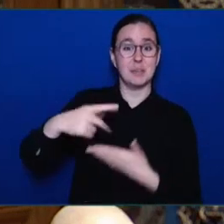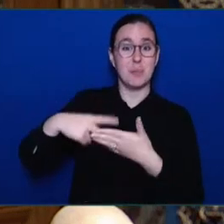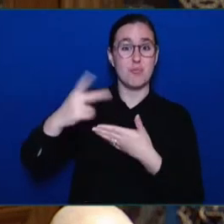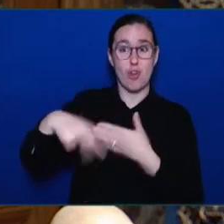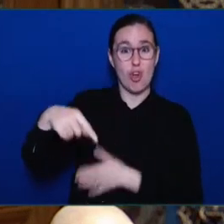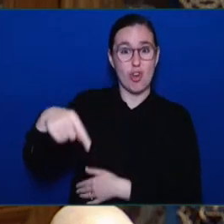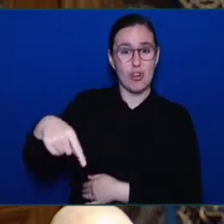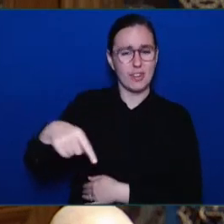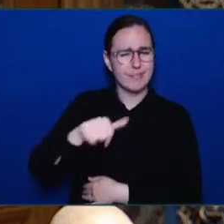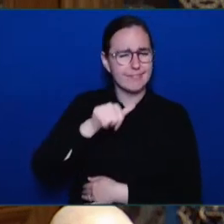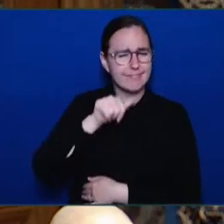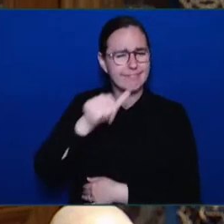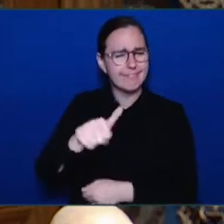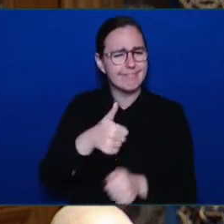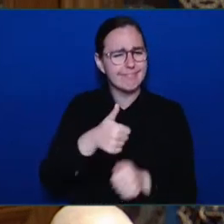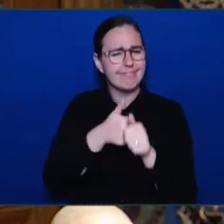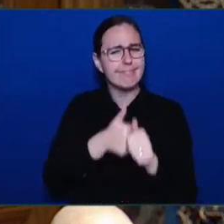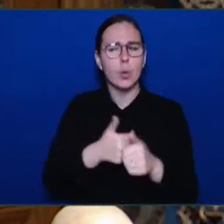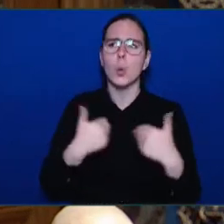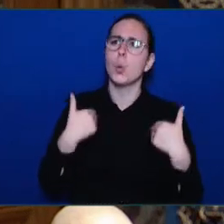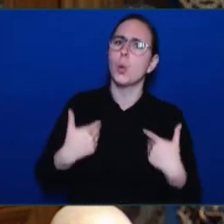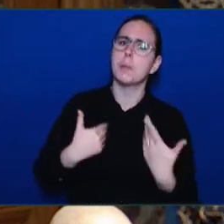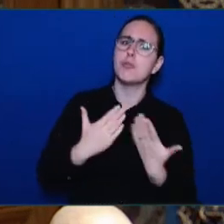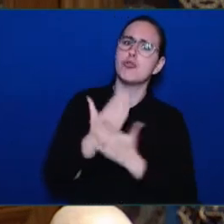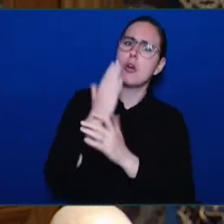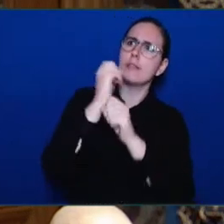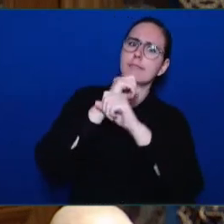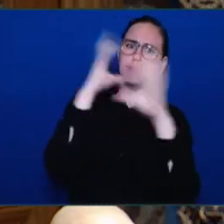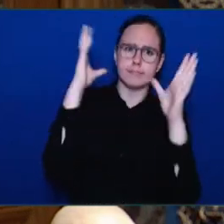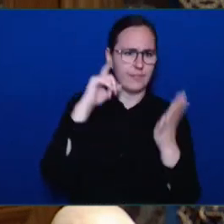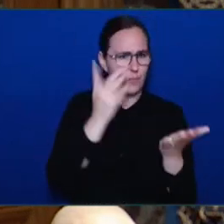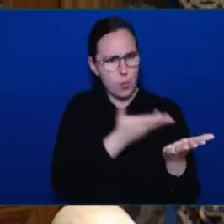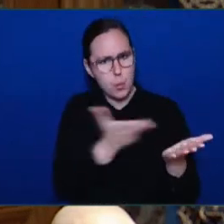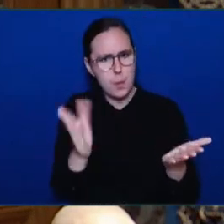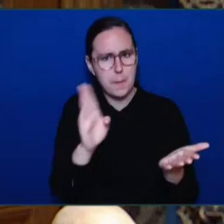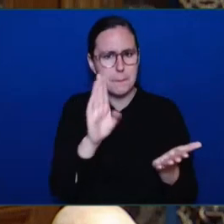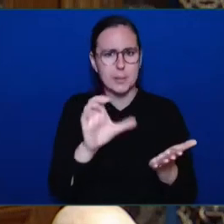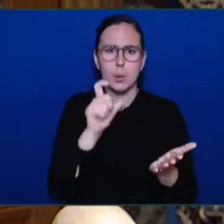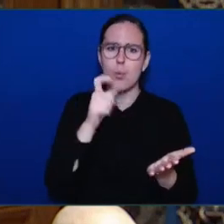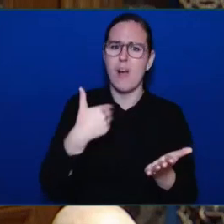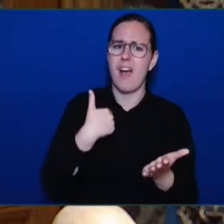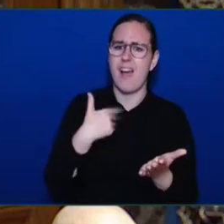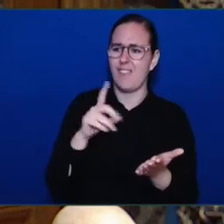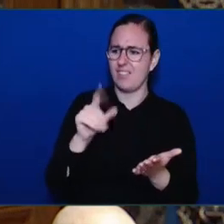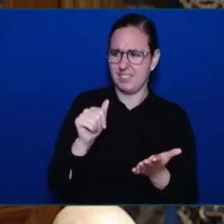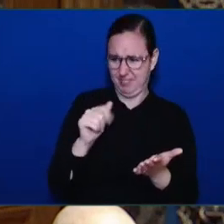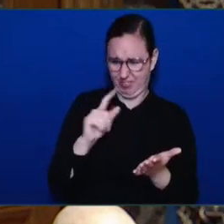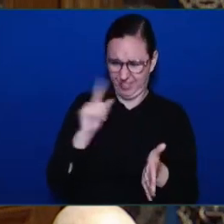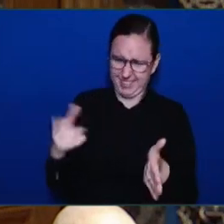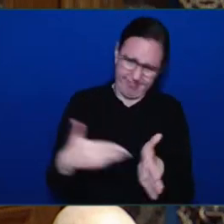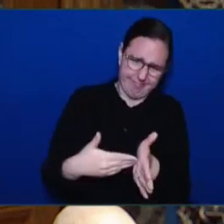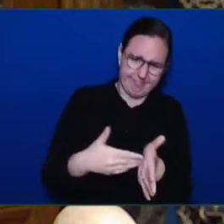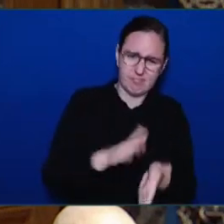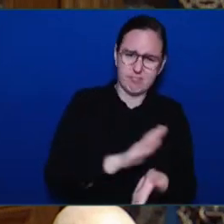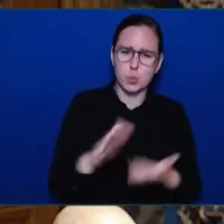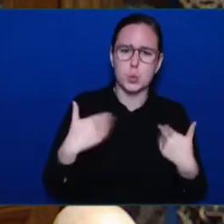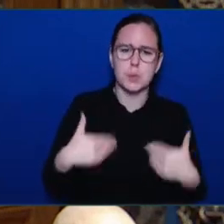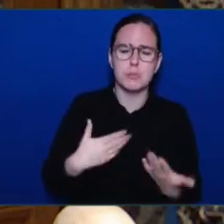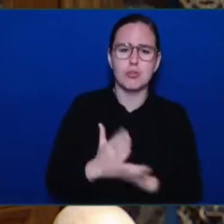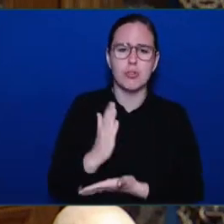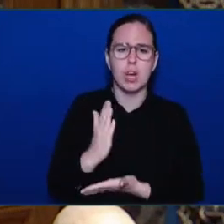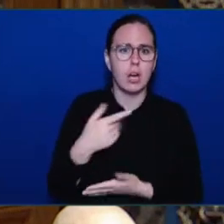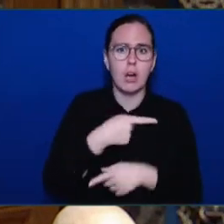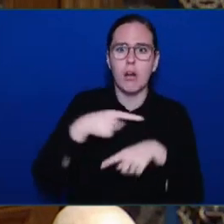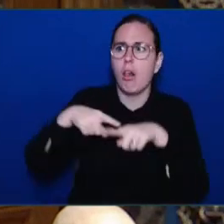disabilities disabilities across this province. Many who rely on disability benefits are living in abject poverty.